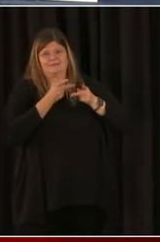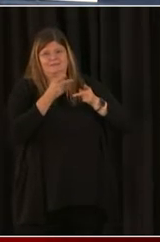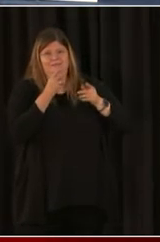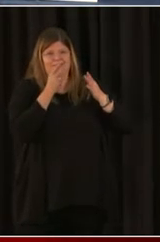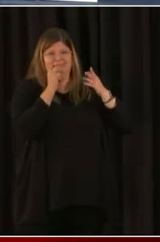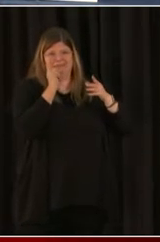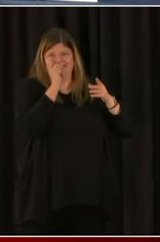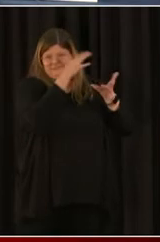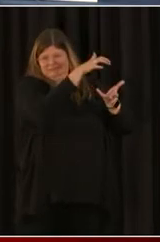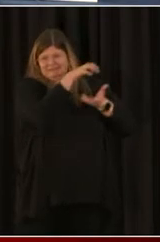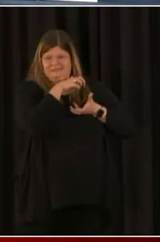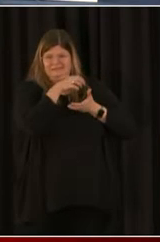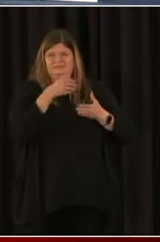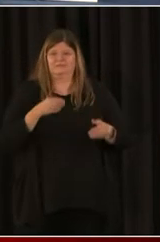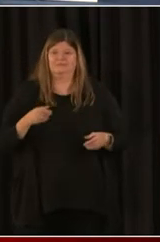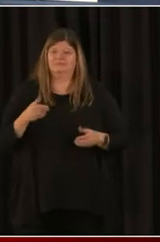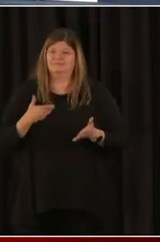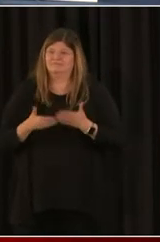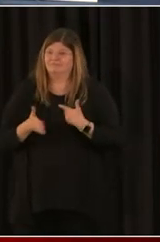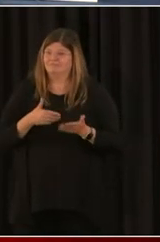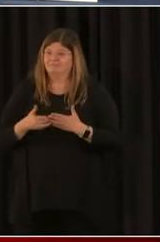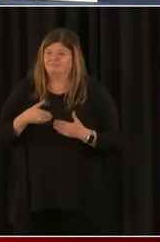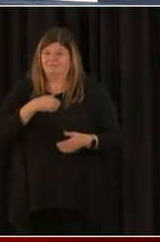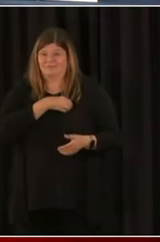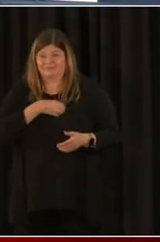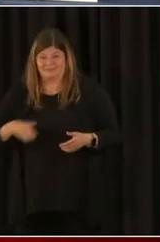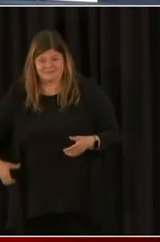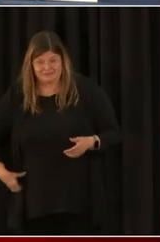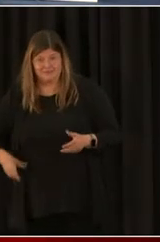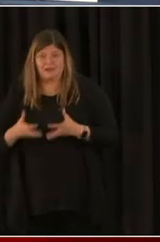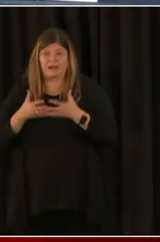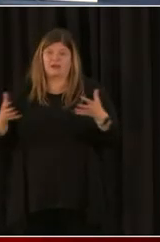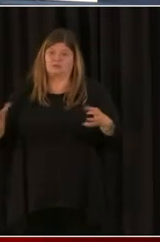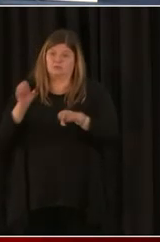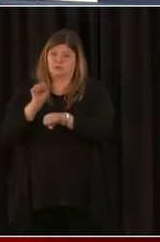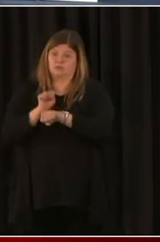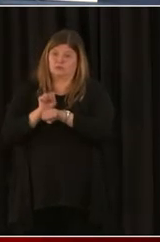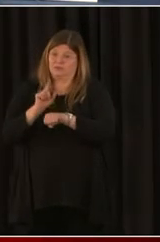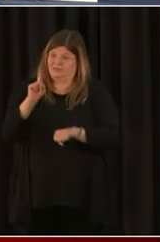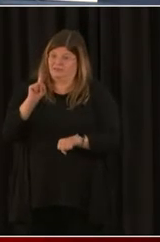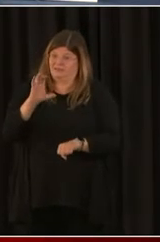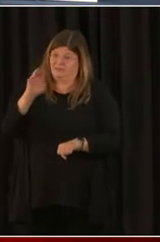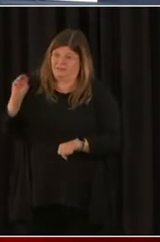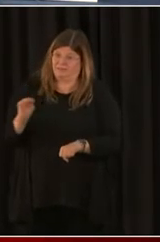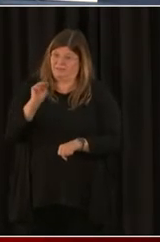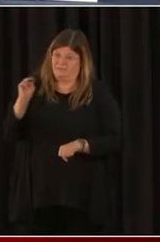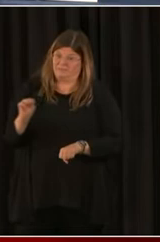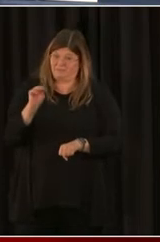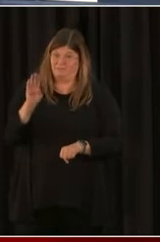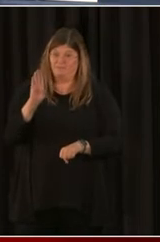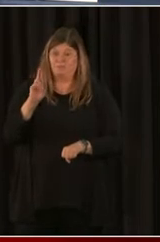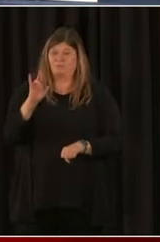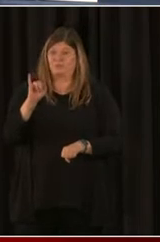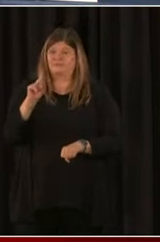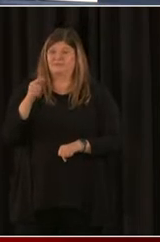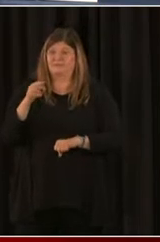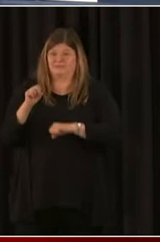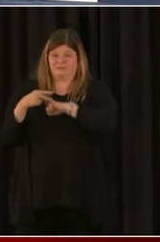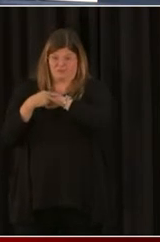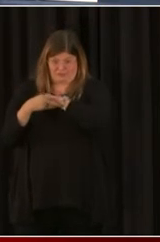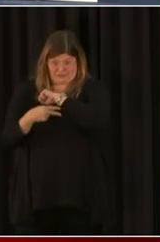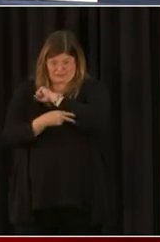amazing work that our mayor has done, and now the $100 million in bridge funding that DEMPET is currently in the process of